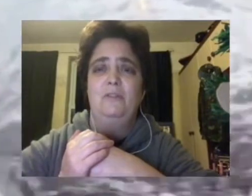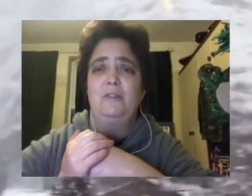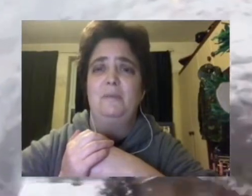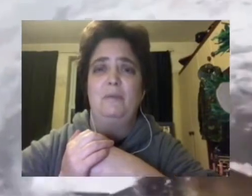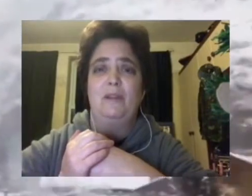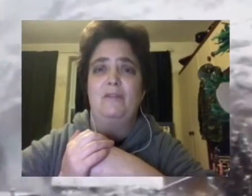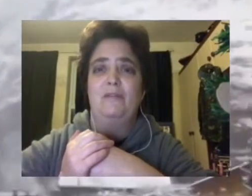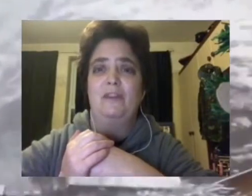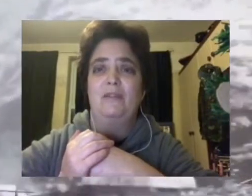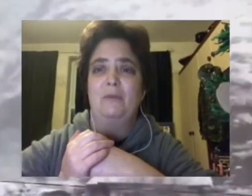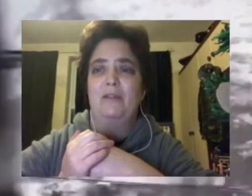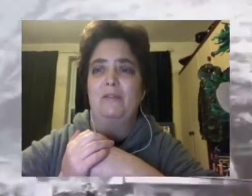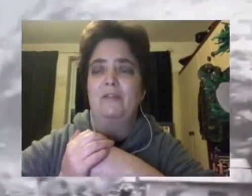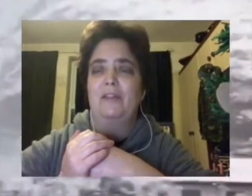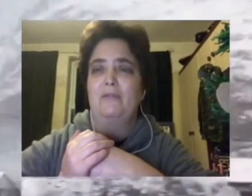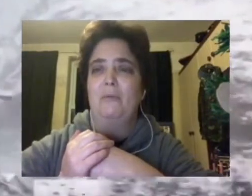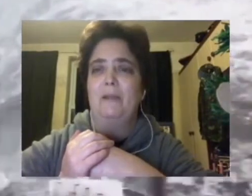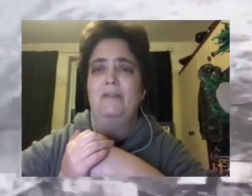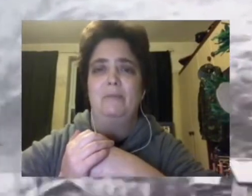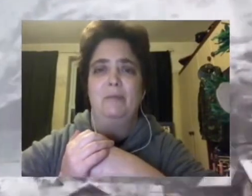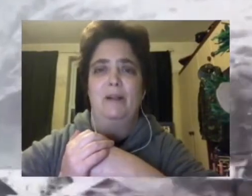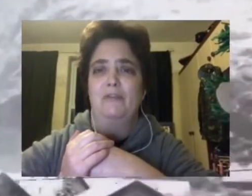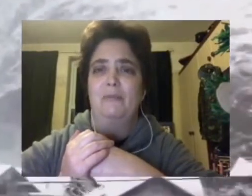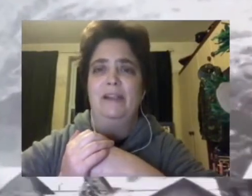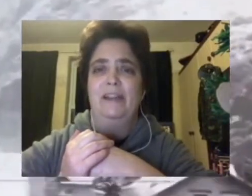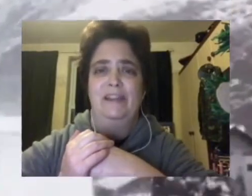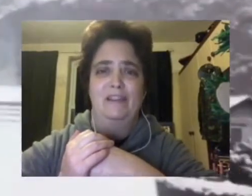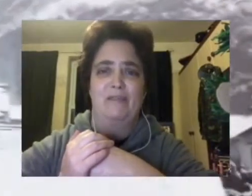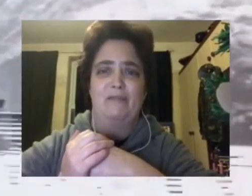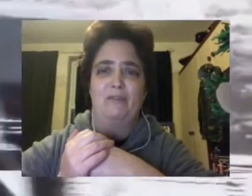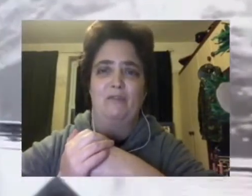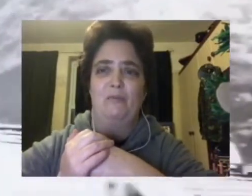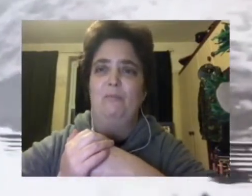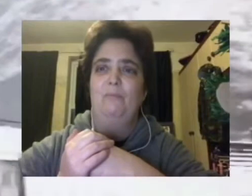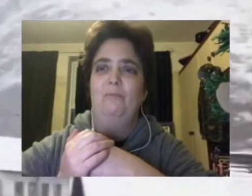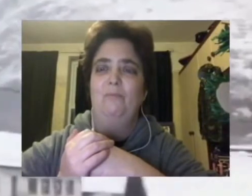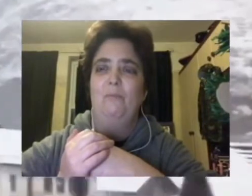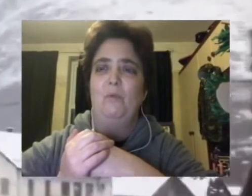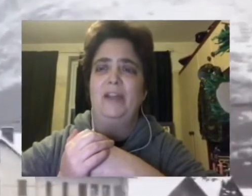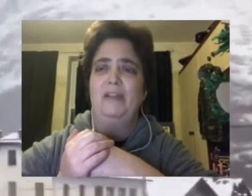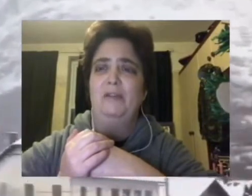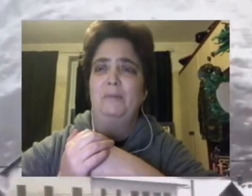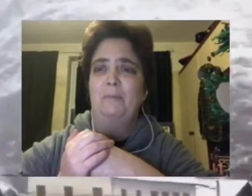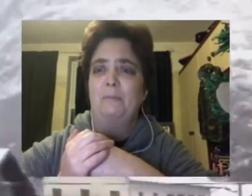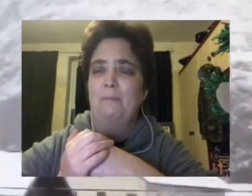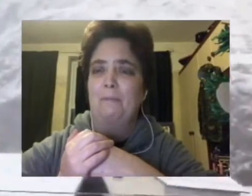Or is this going to be one of those things where it's not meant to be much meaning? It's weird.